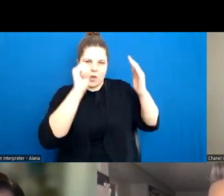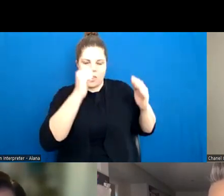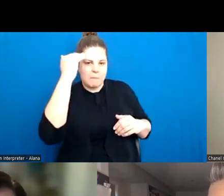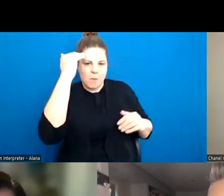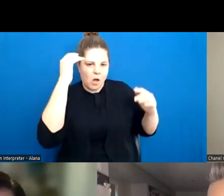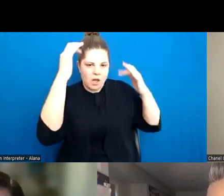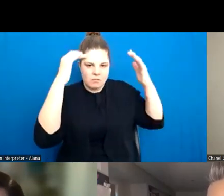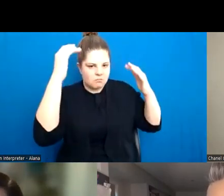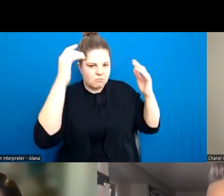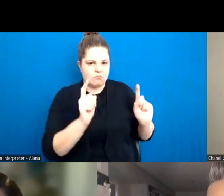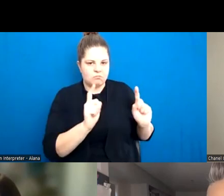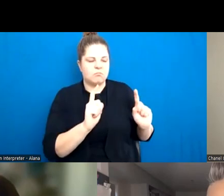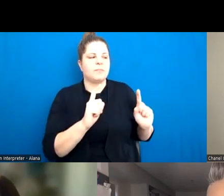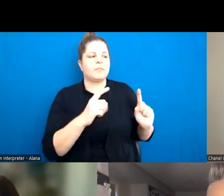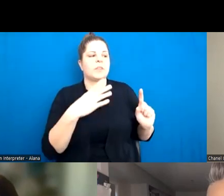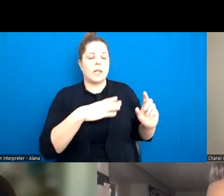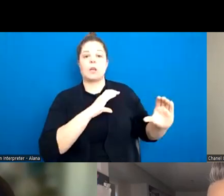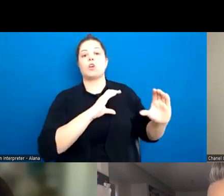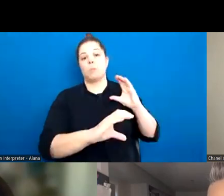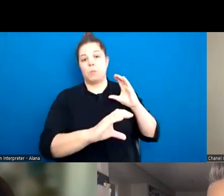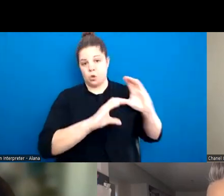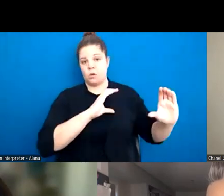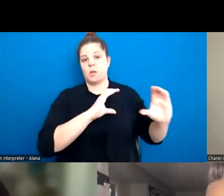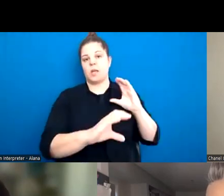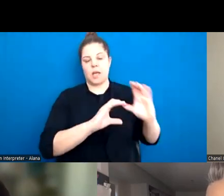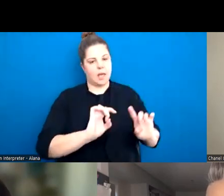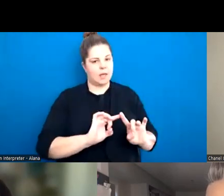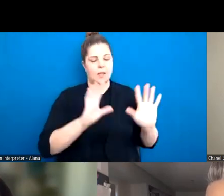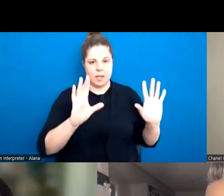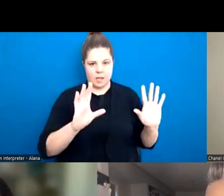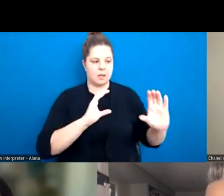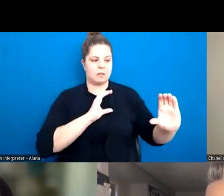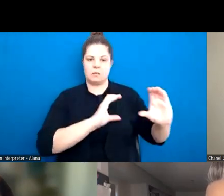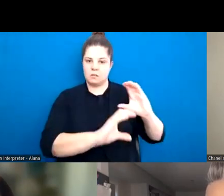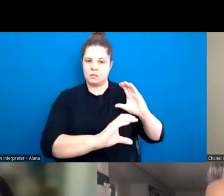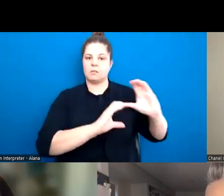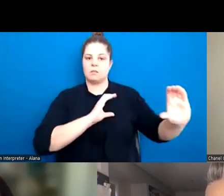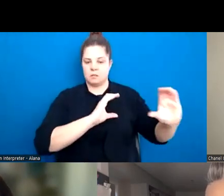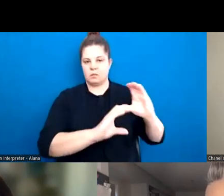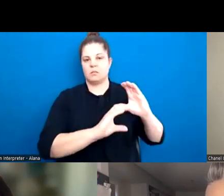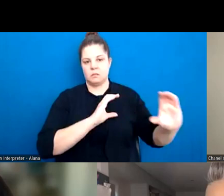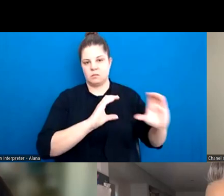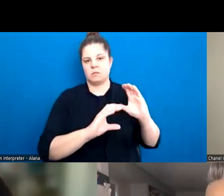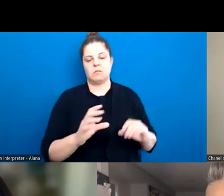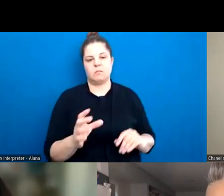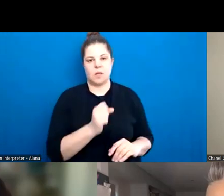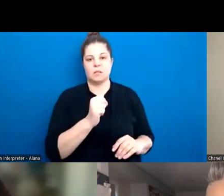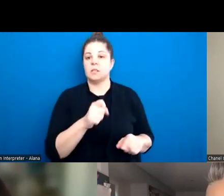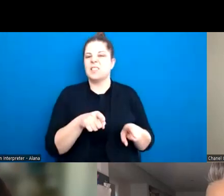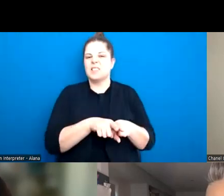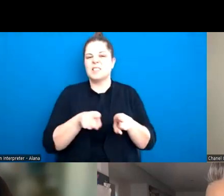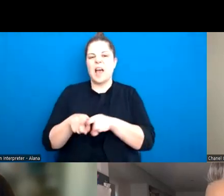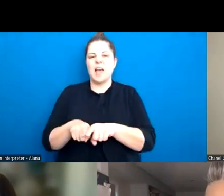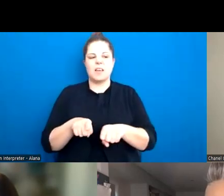So, you know, communication is obviously two way or multiple ways. And it's, it's just really important to, as we're teaching our children about